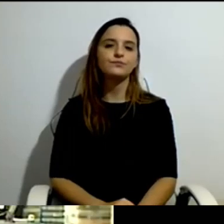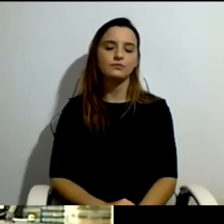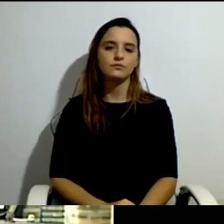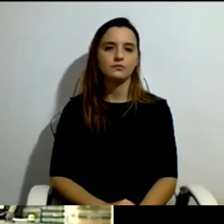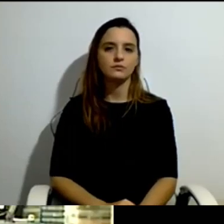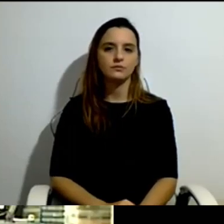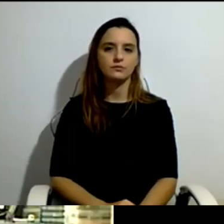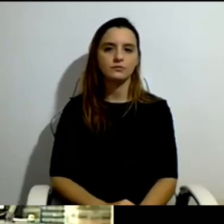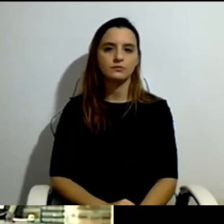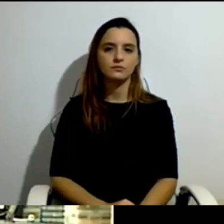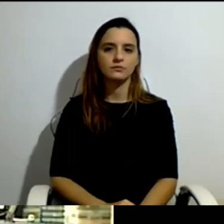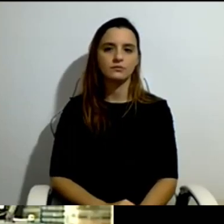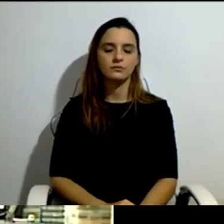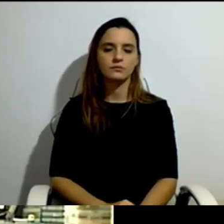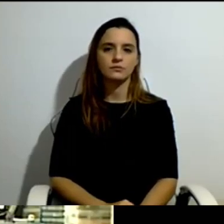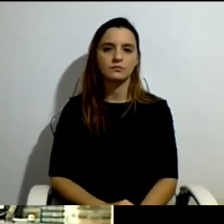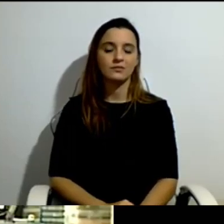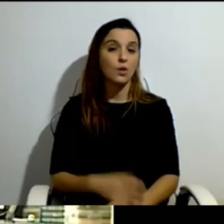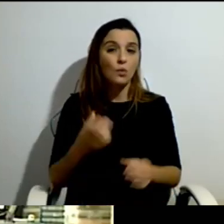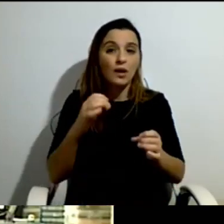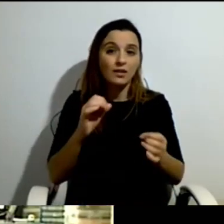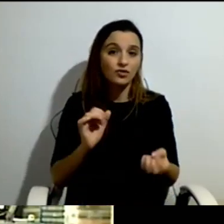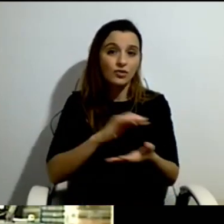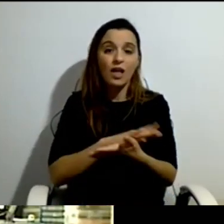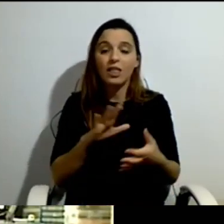ever think about the idea of publishing a newsletter.